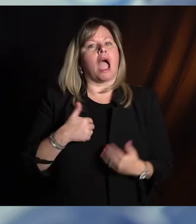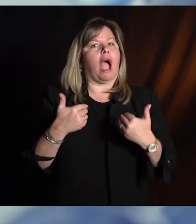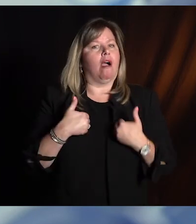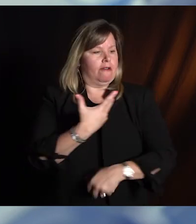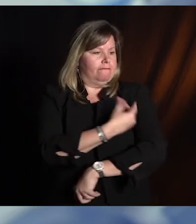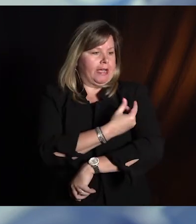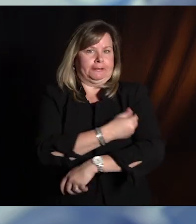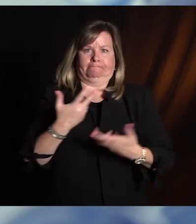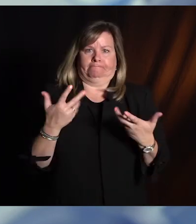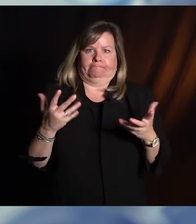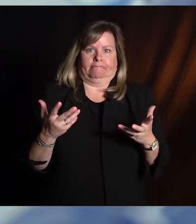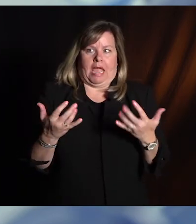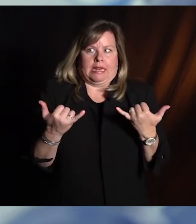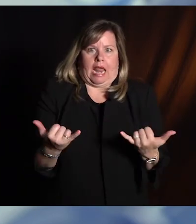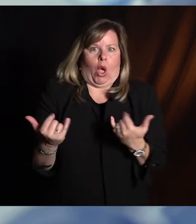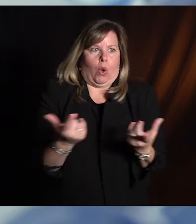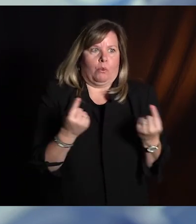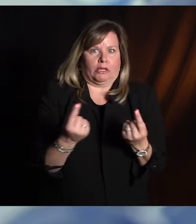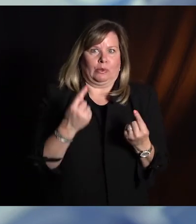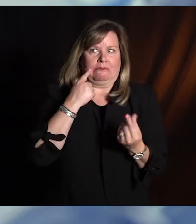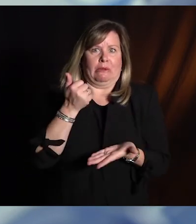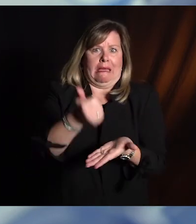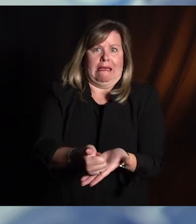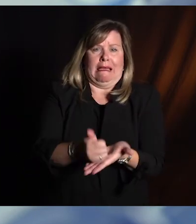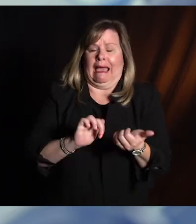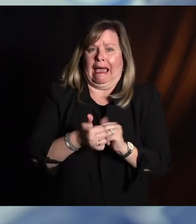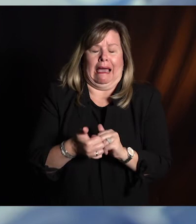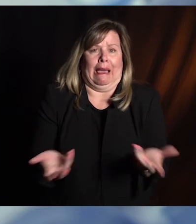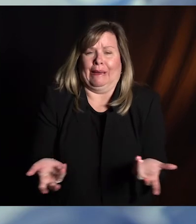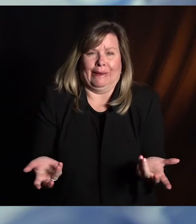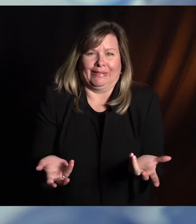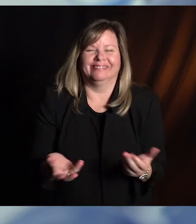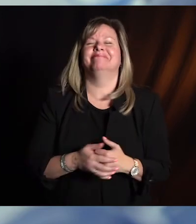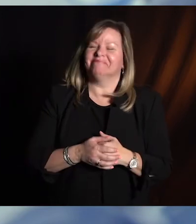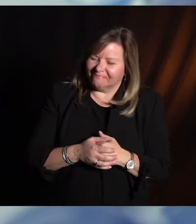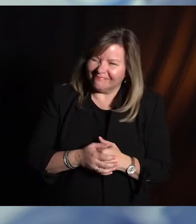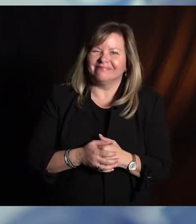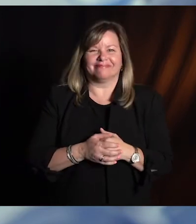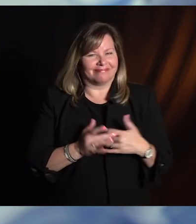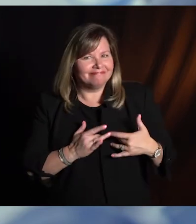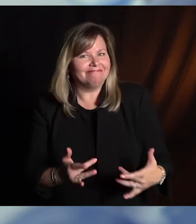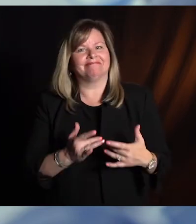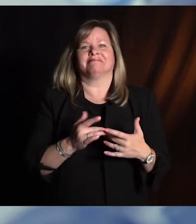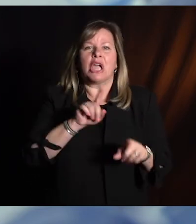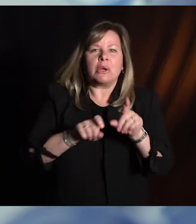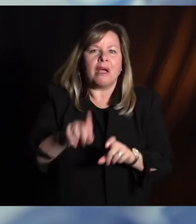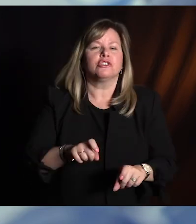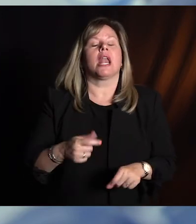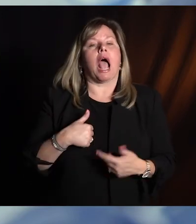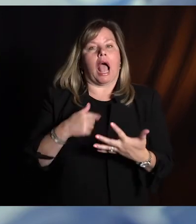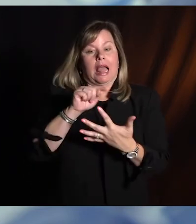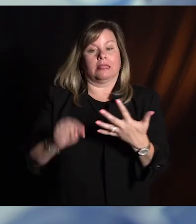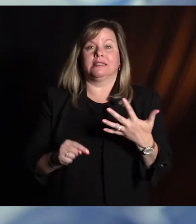I do to help now? And this is another very common question that we get. I've made a quick list of five things